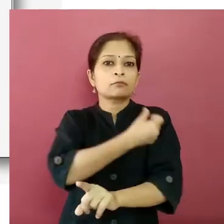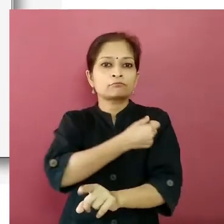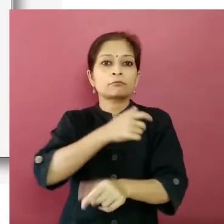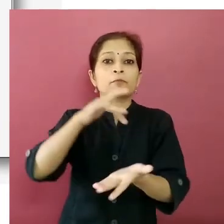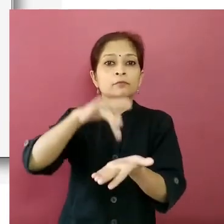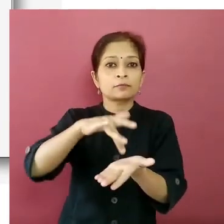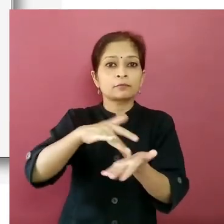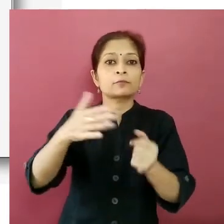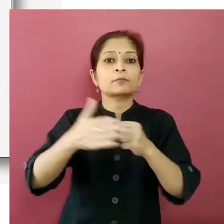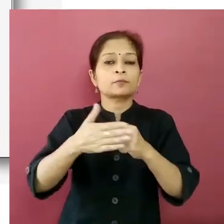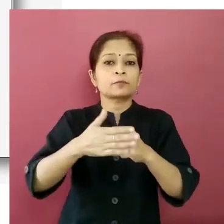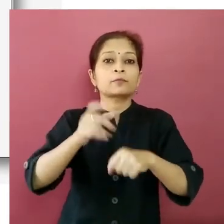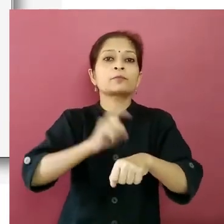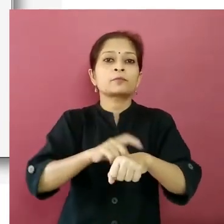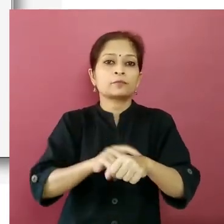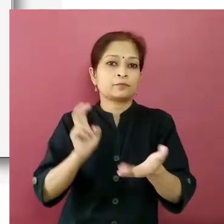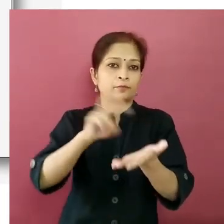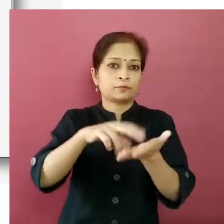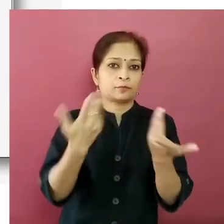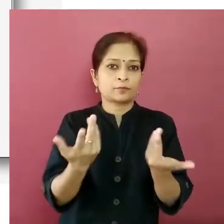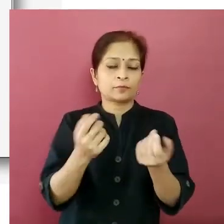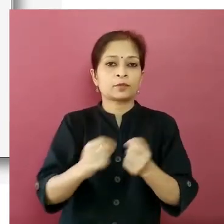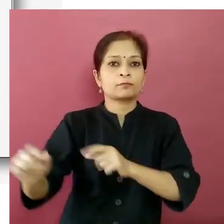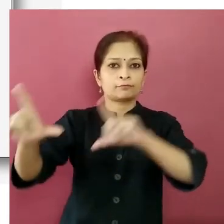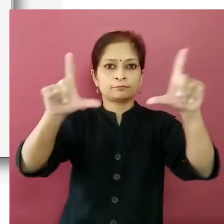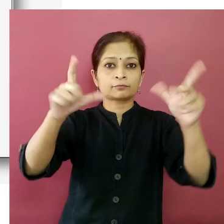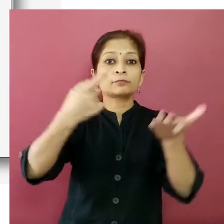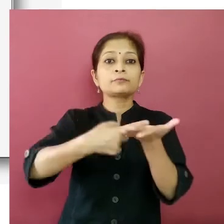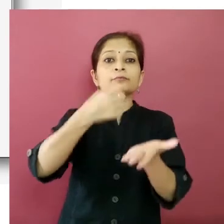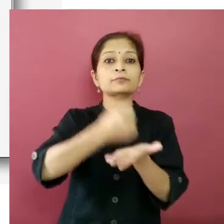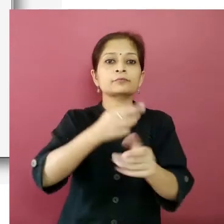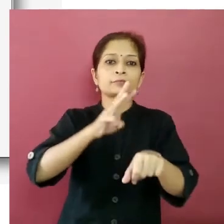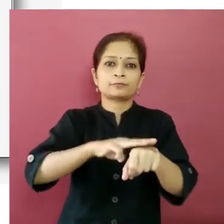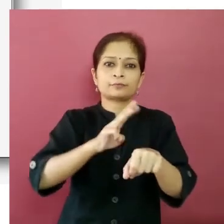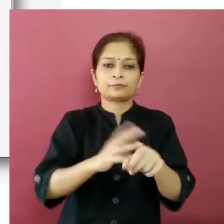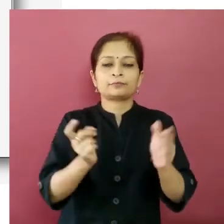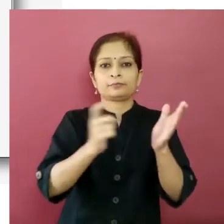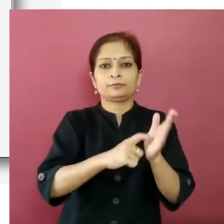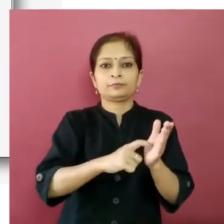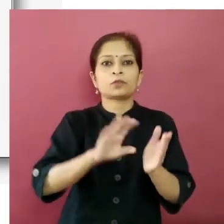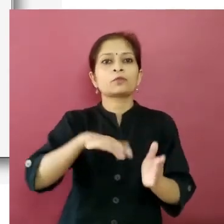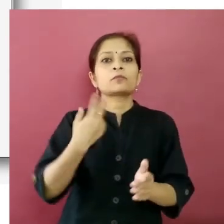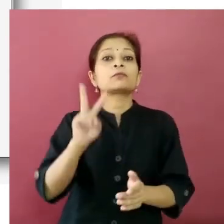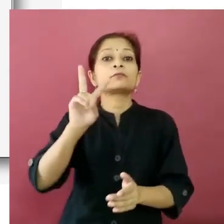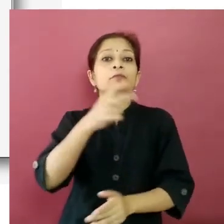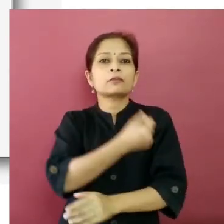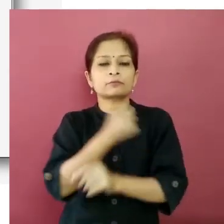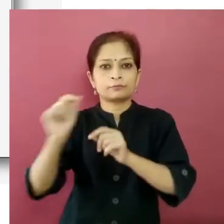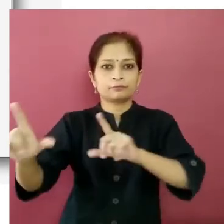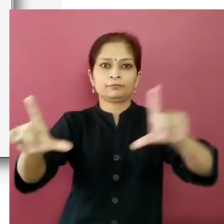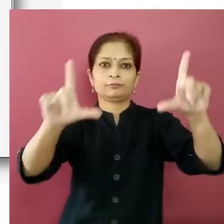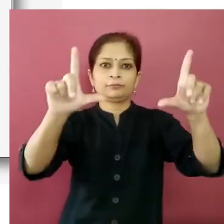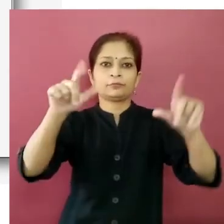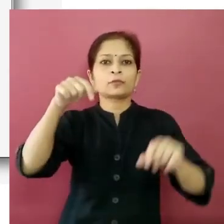from the welcome screen click on the register member button this will take you to the register for